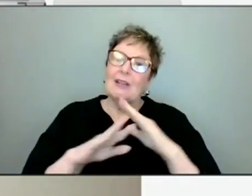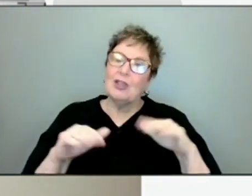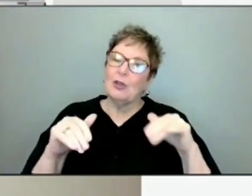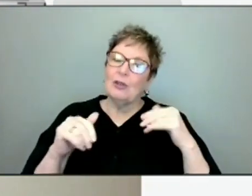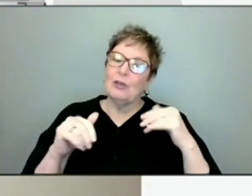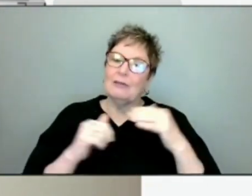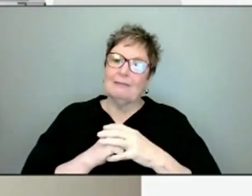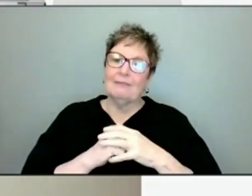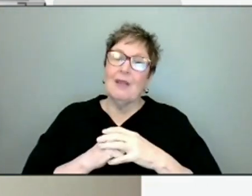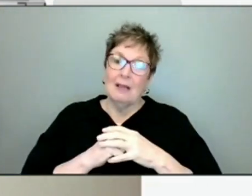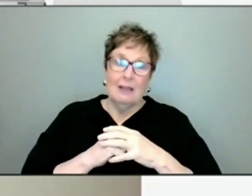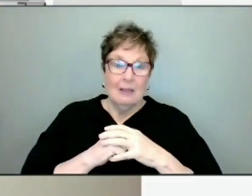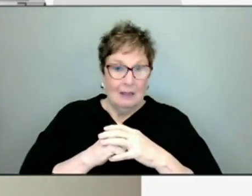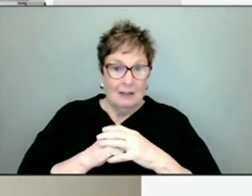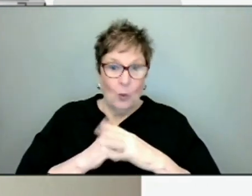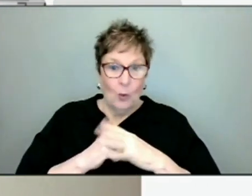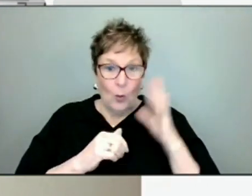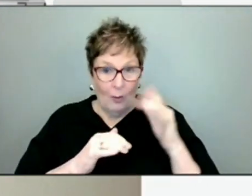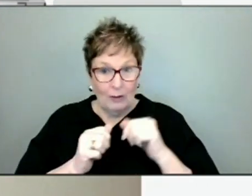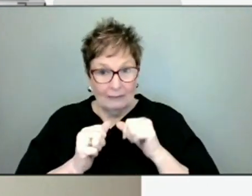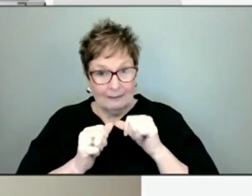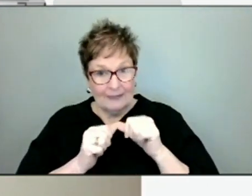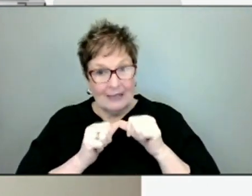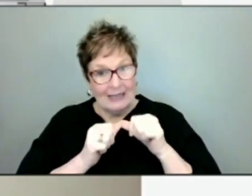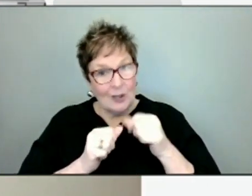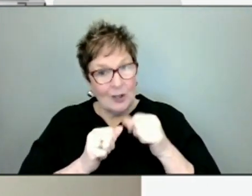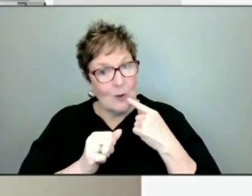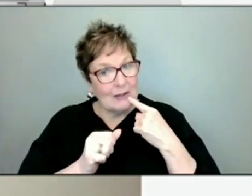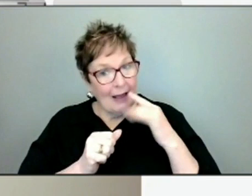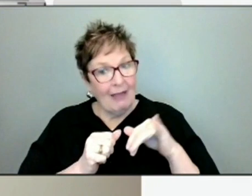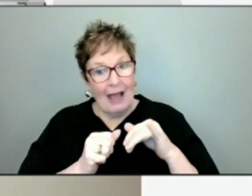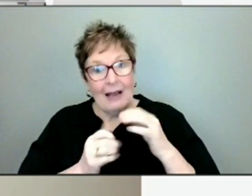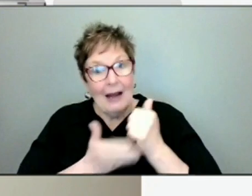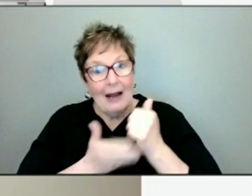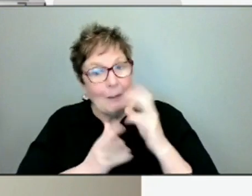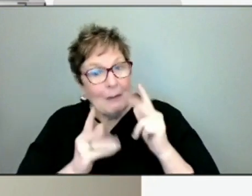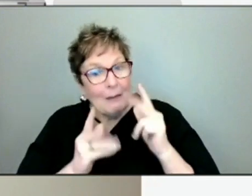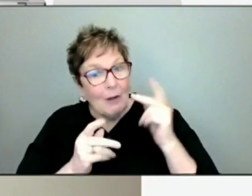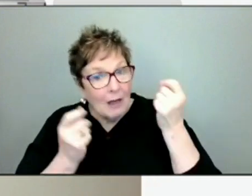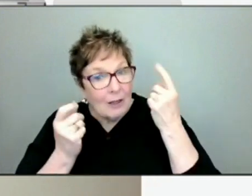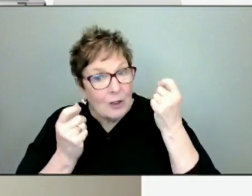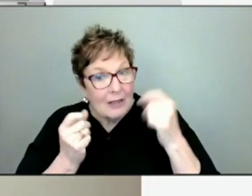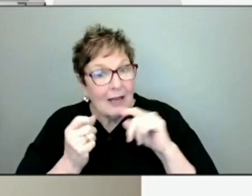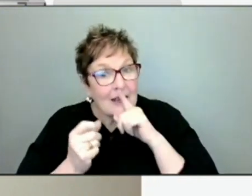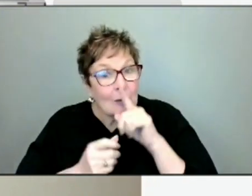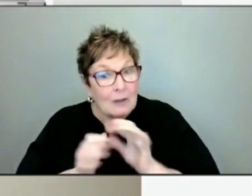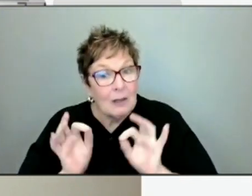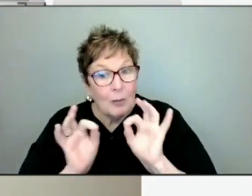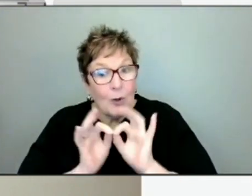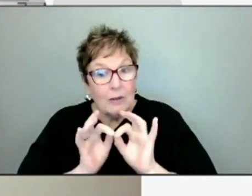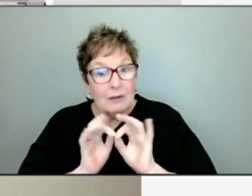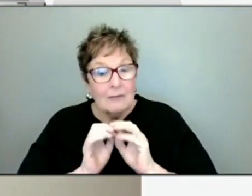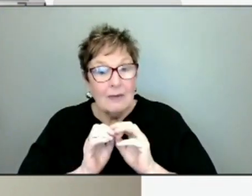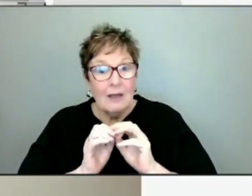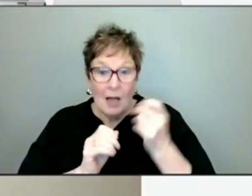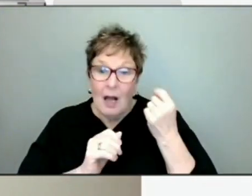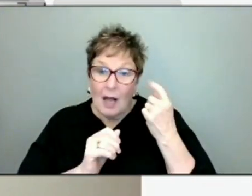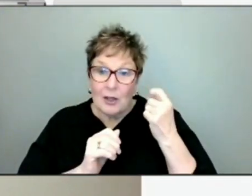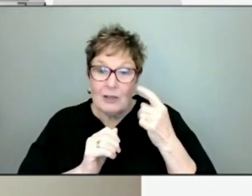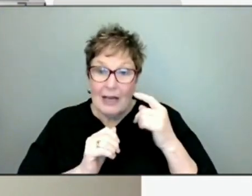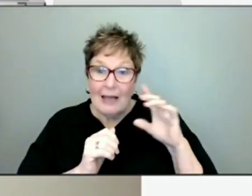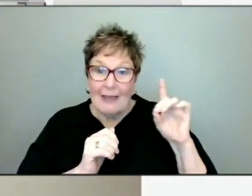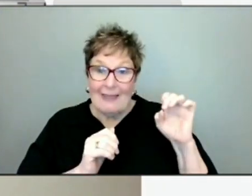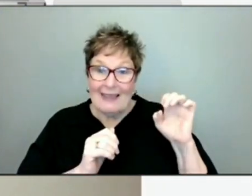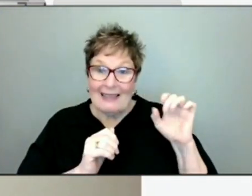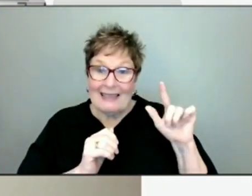complications. So we will continue to tell that story and to make sure families know that it is important. As you know, with the Delta surge, we saw a lot